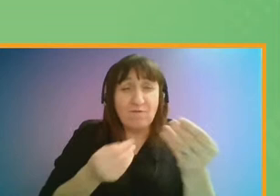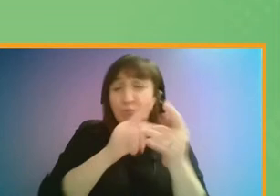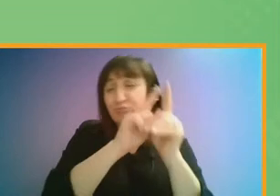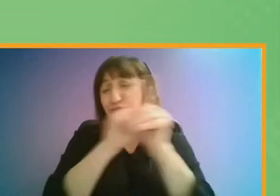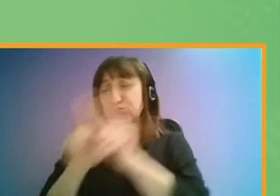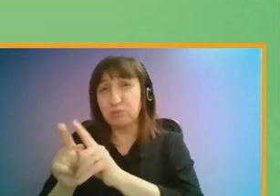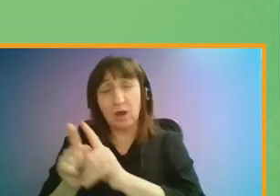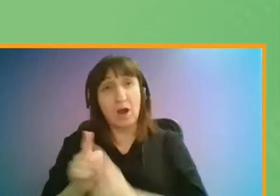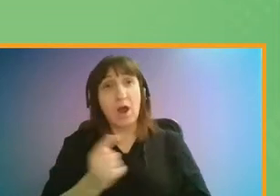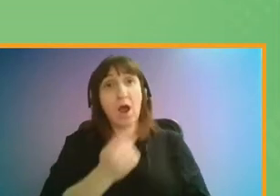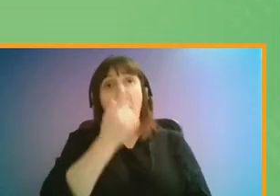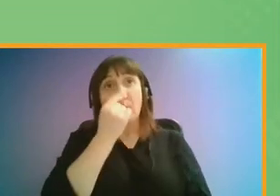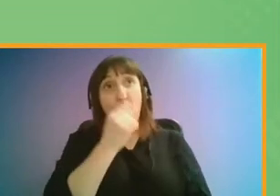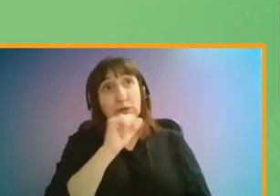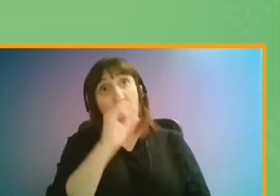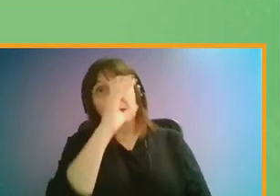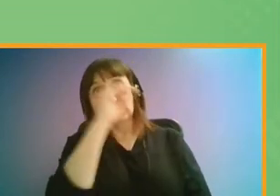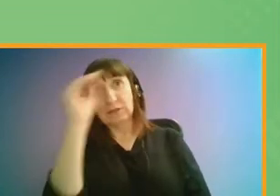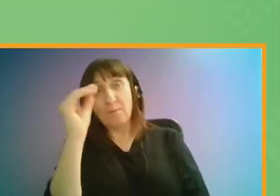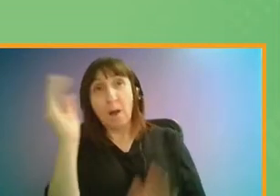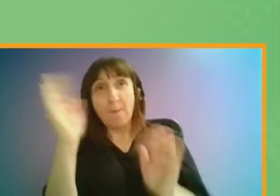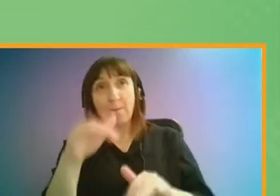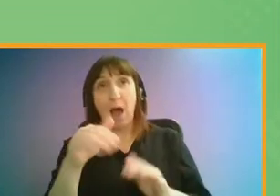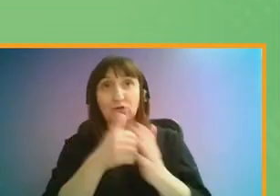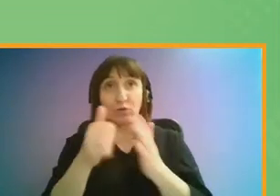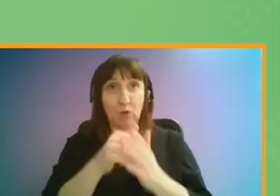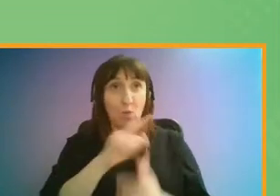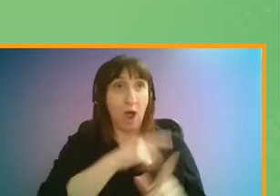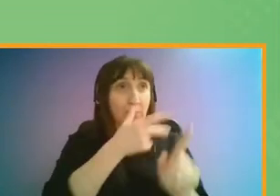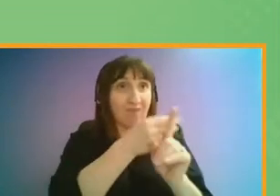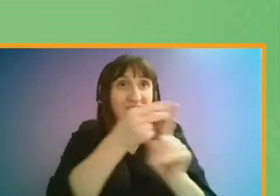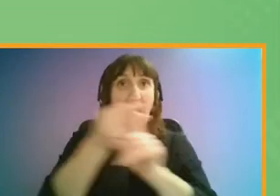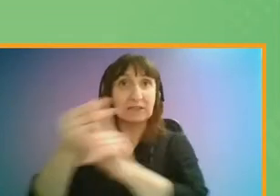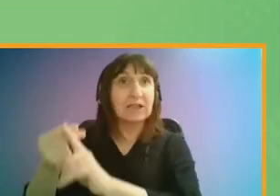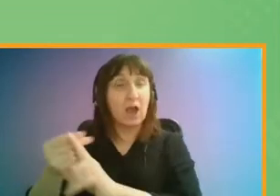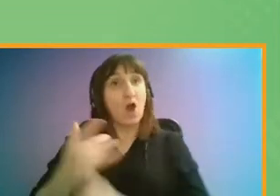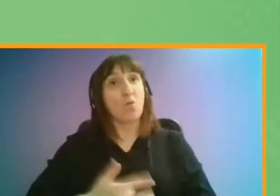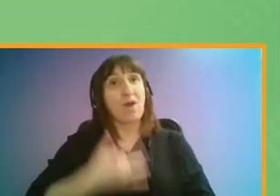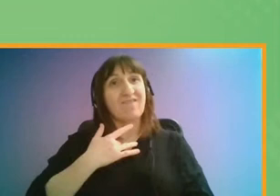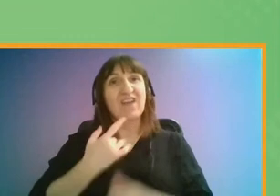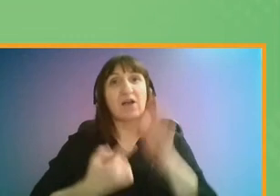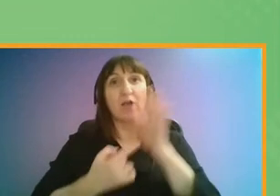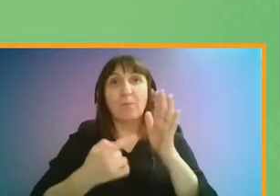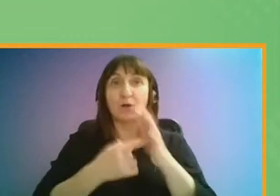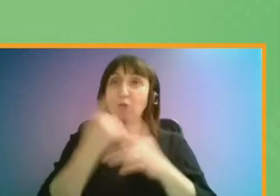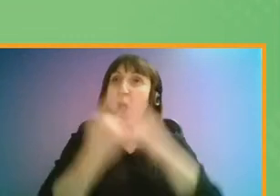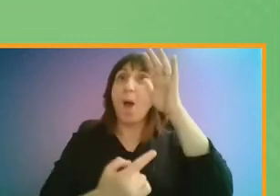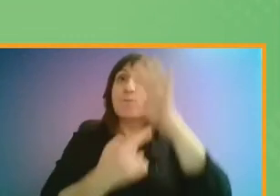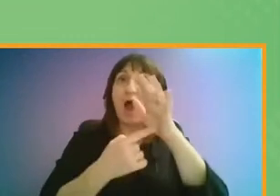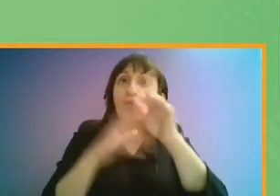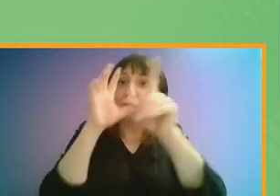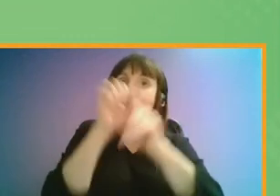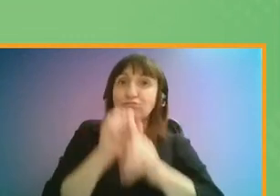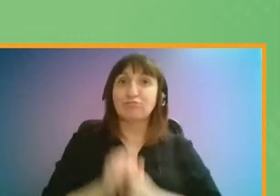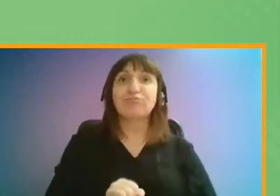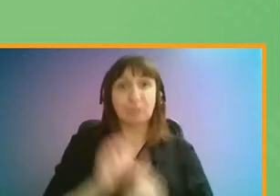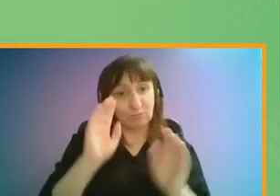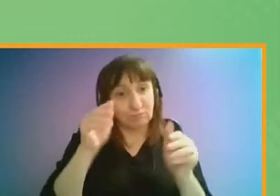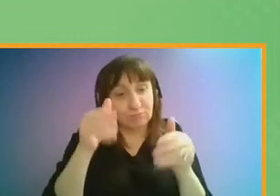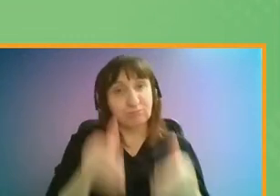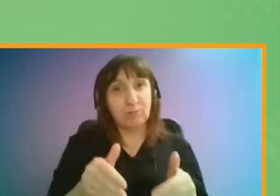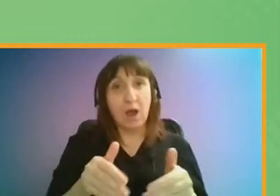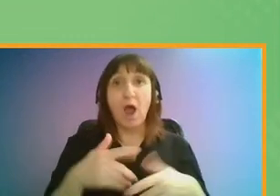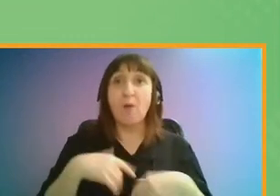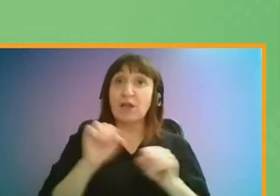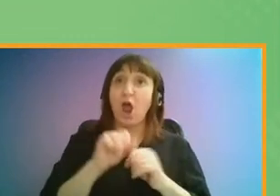of a normal summer on the horizon, thanks to the vaccination programme, we feel it is even more important that these priorities are adopted. We'll begin